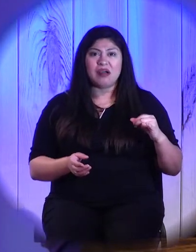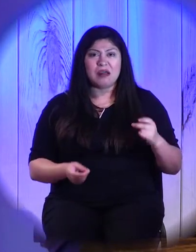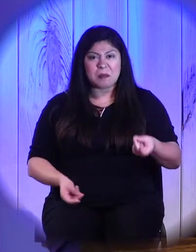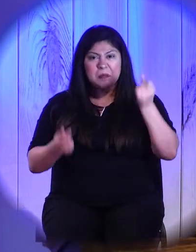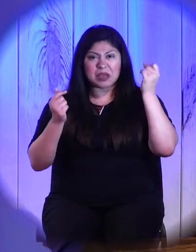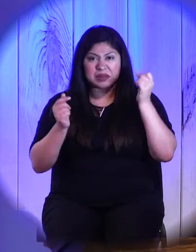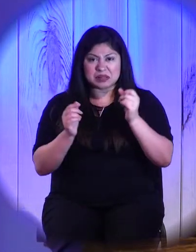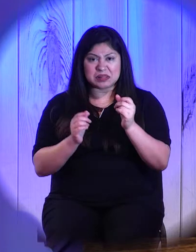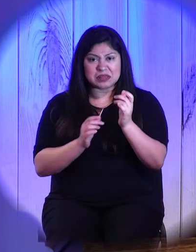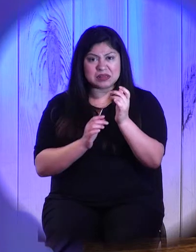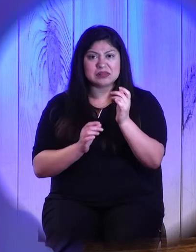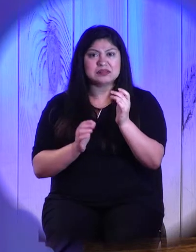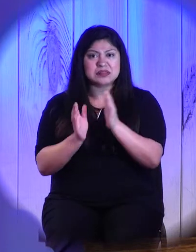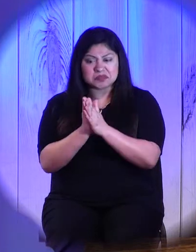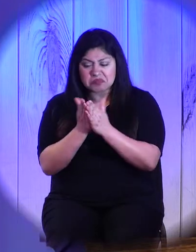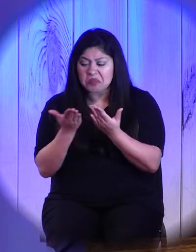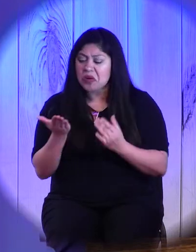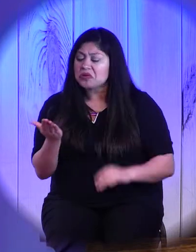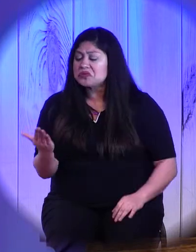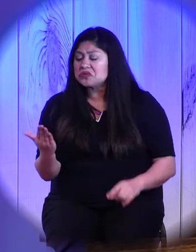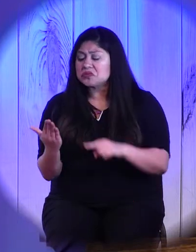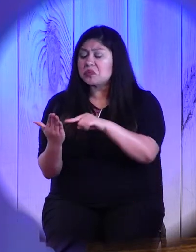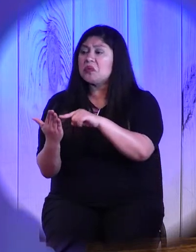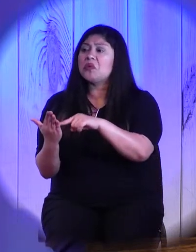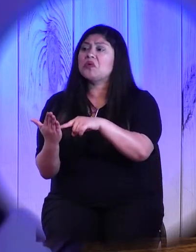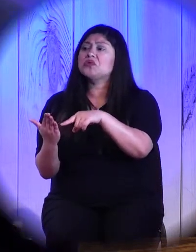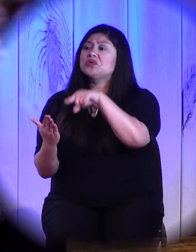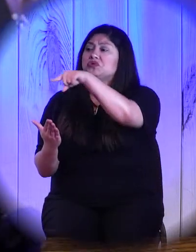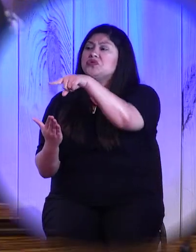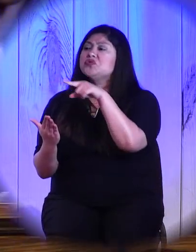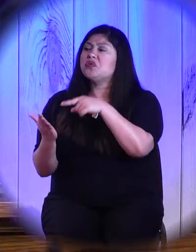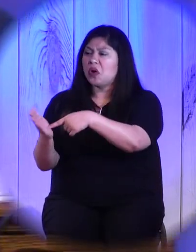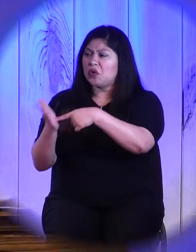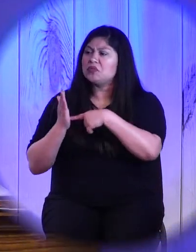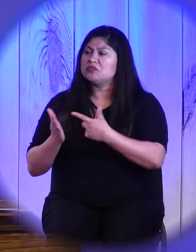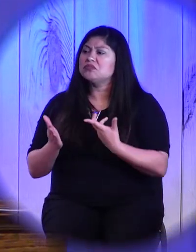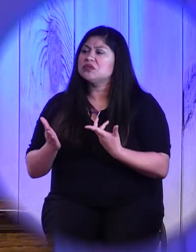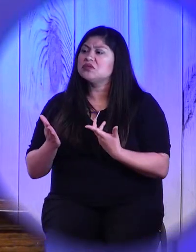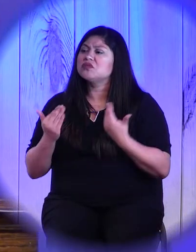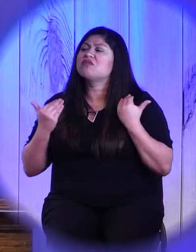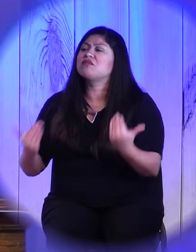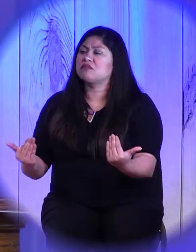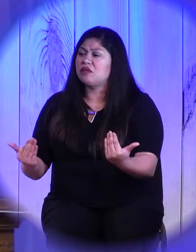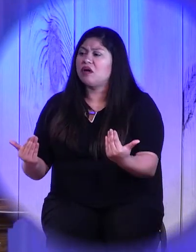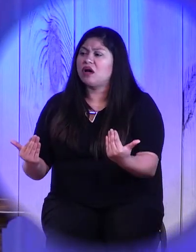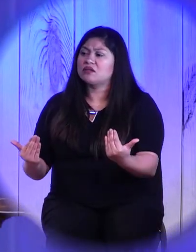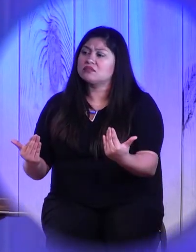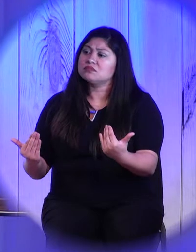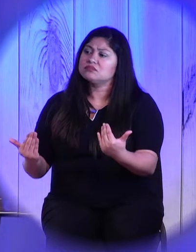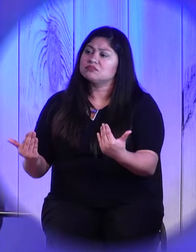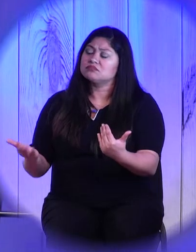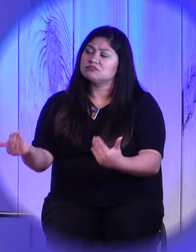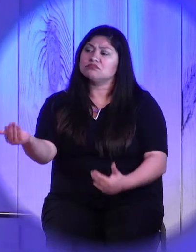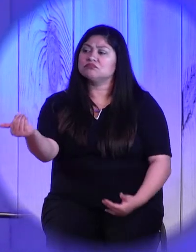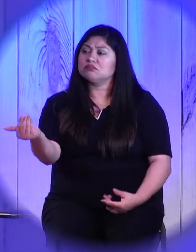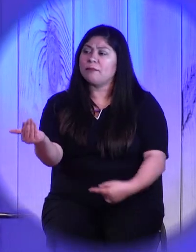book. And he looks in there and he demands that this friend pay him all he owes.